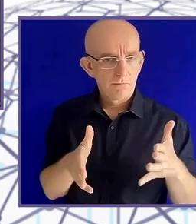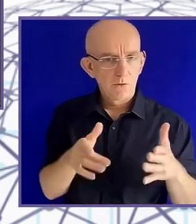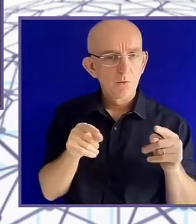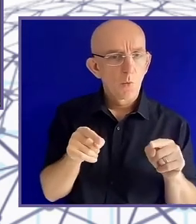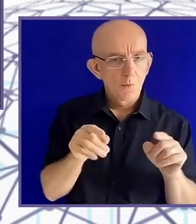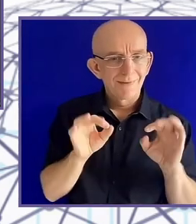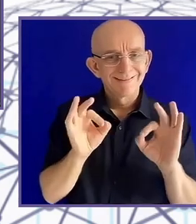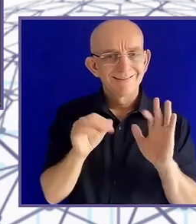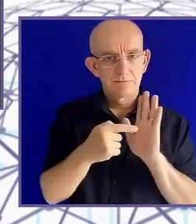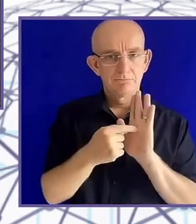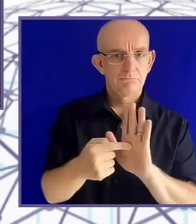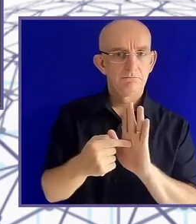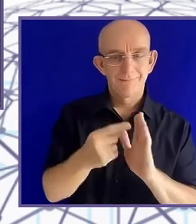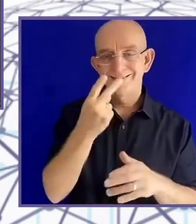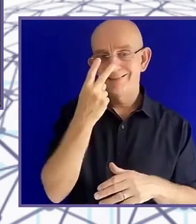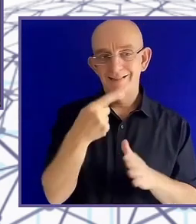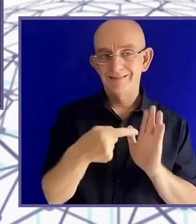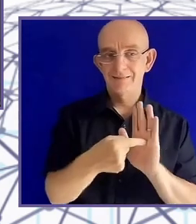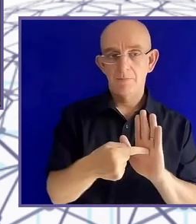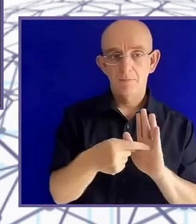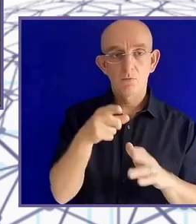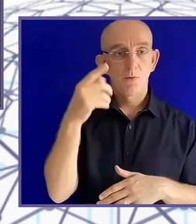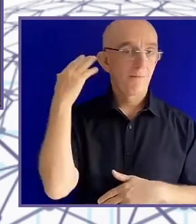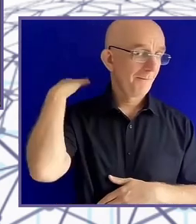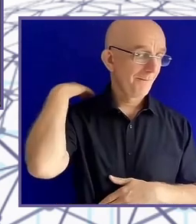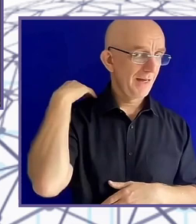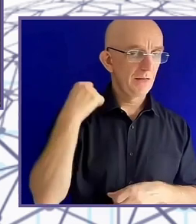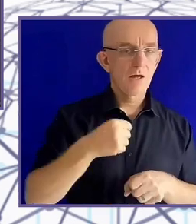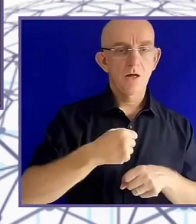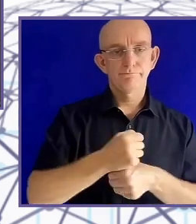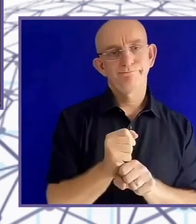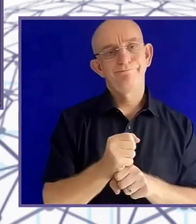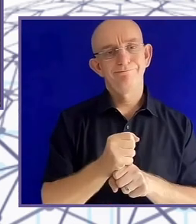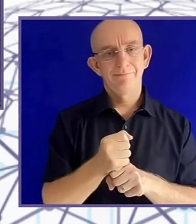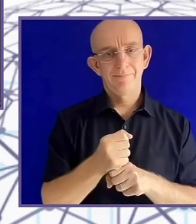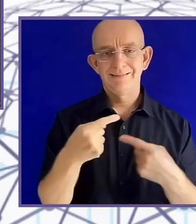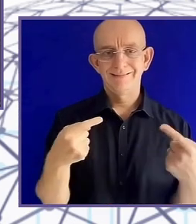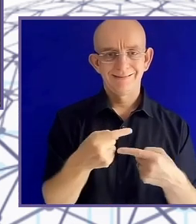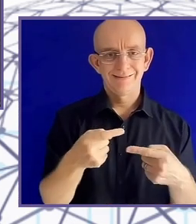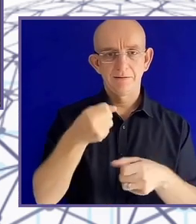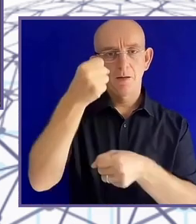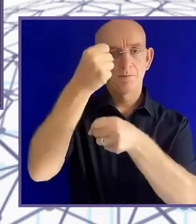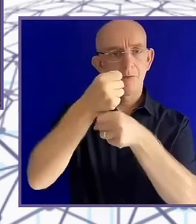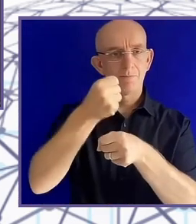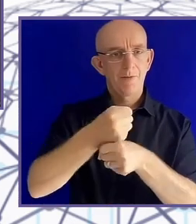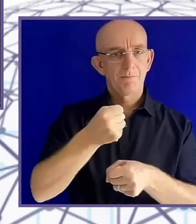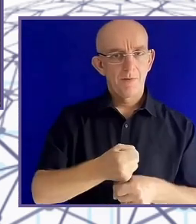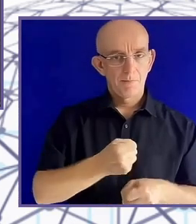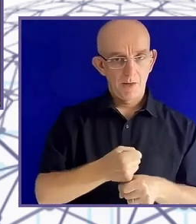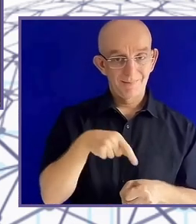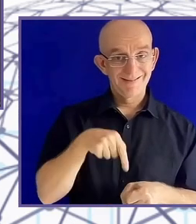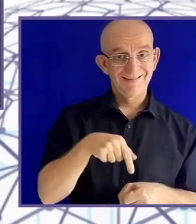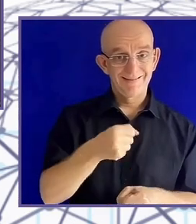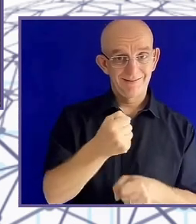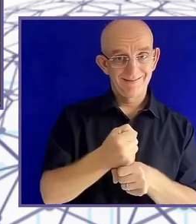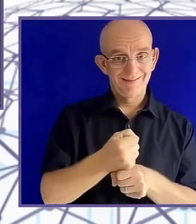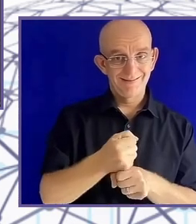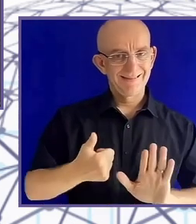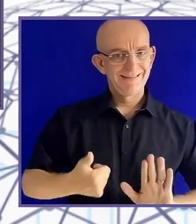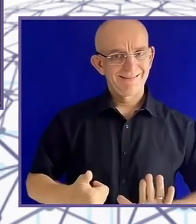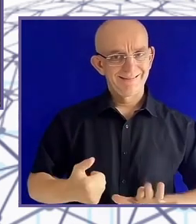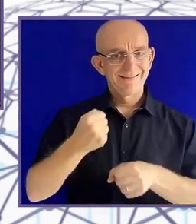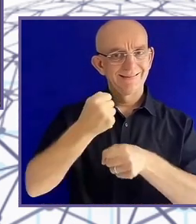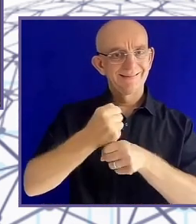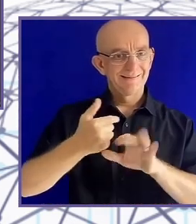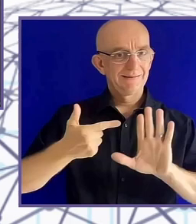contract them. And that makes it very difficult for you to independently transfer. So it could be quite interesting to make a material that would just allow you to have that